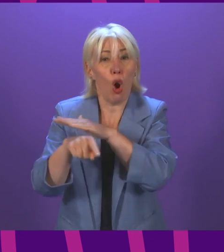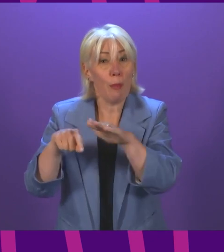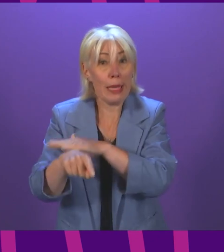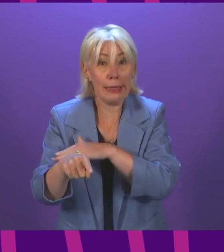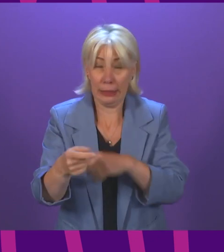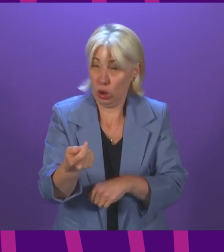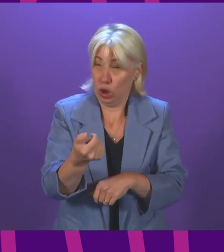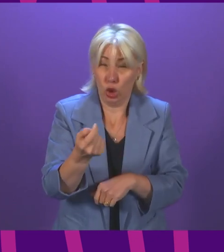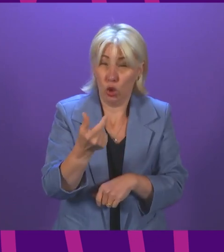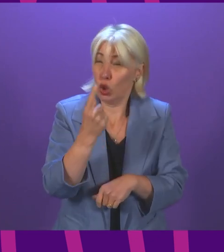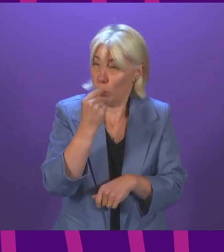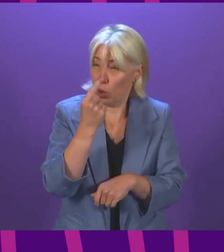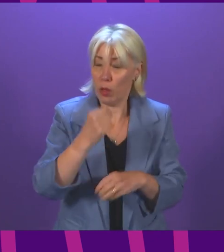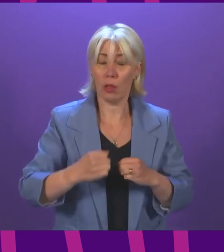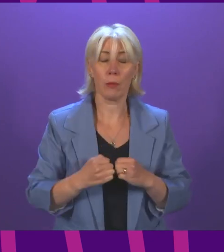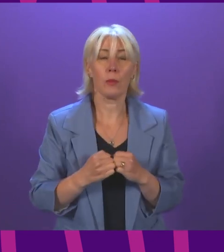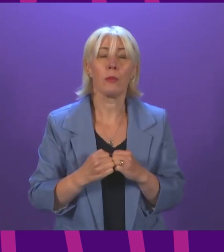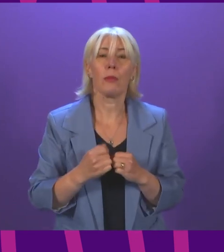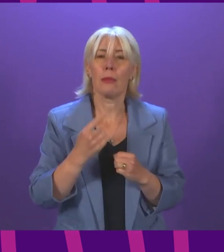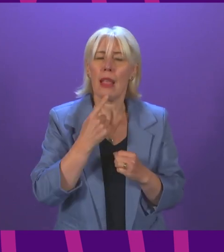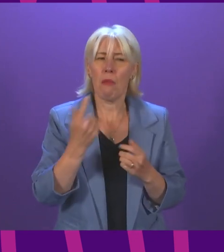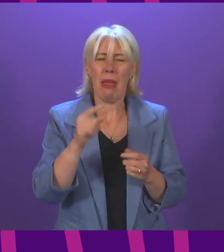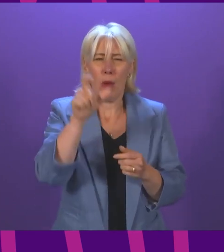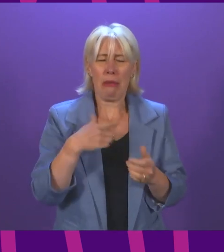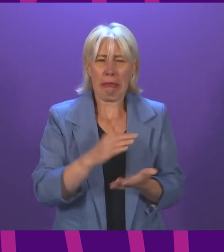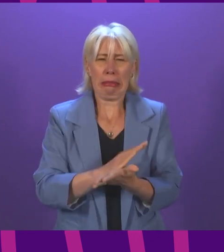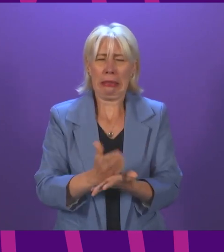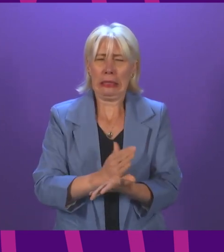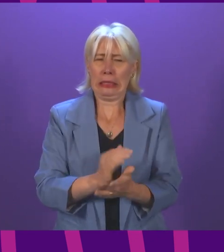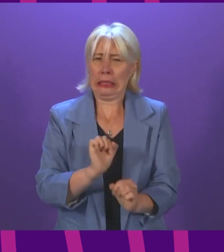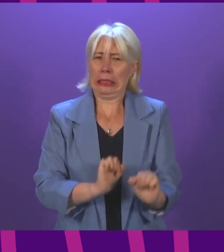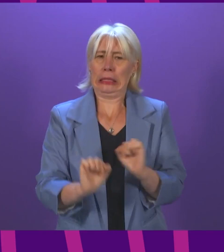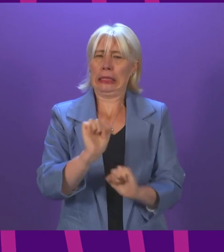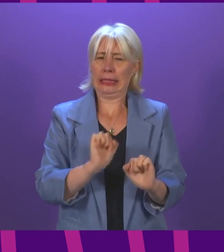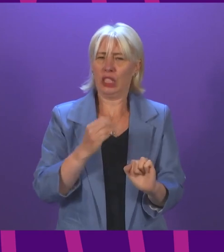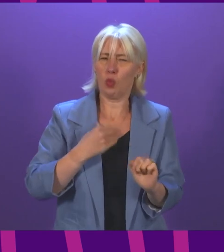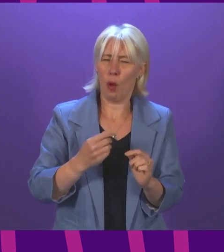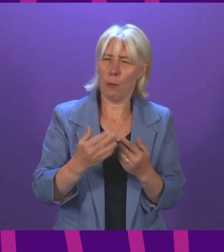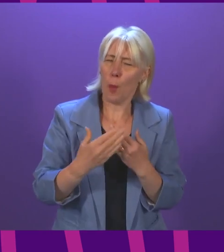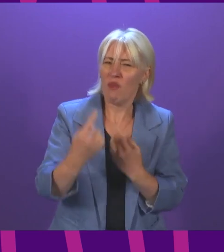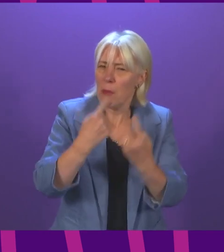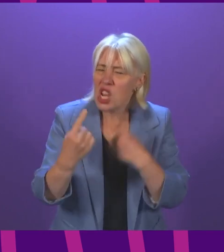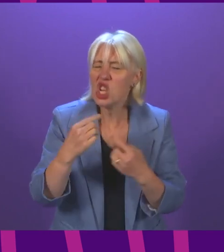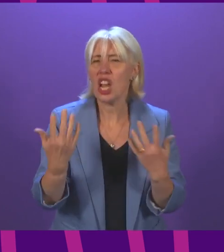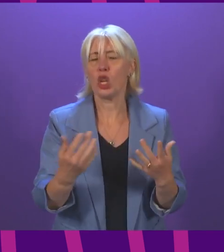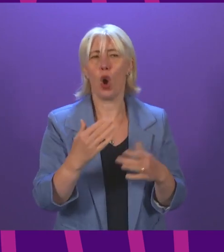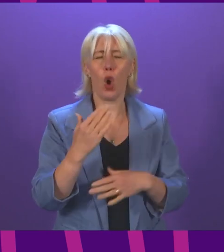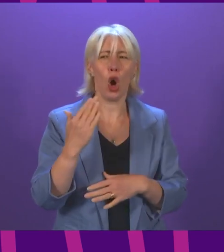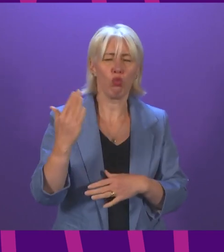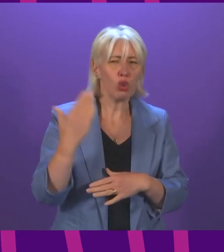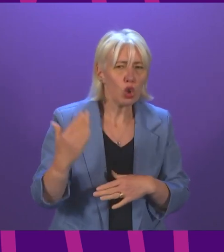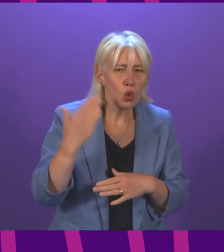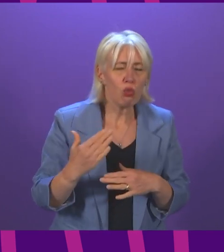earliest opportunity. For anyone who is hesitant because they need more reassurance or indeed information, our vaccination teams will be happy